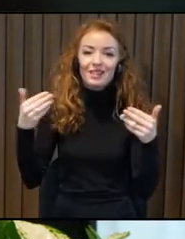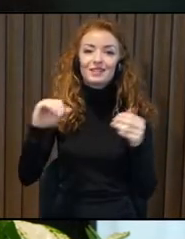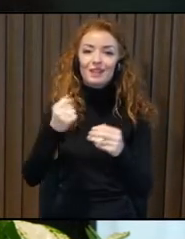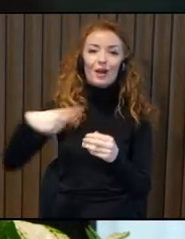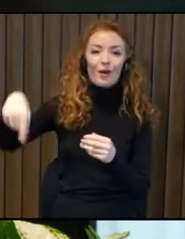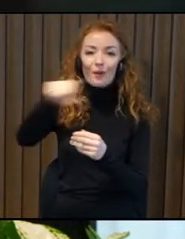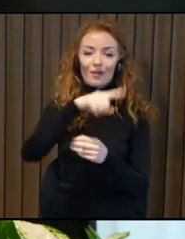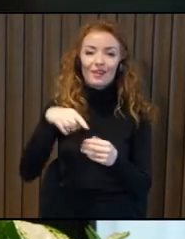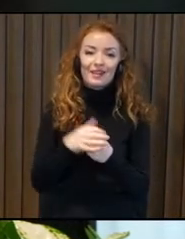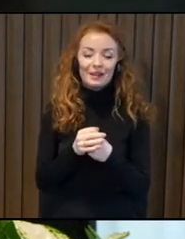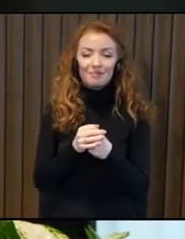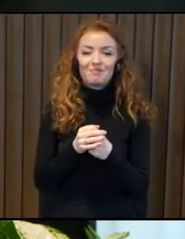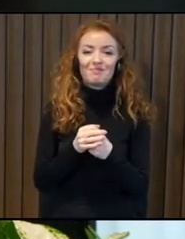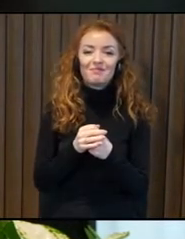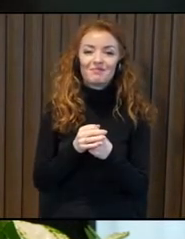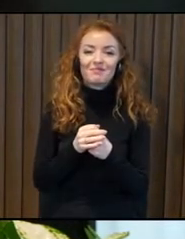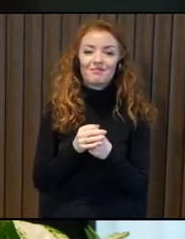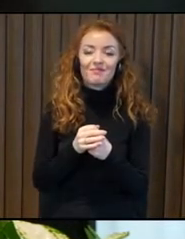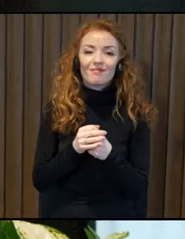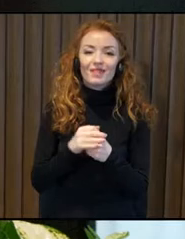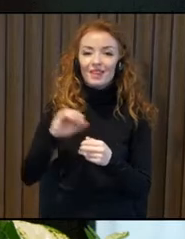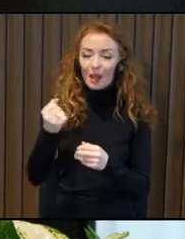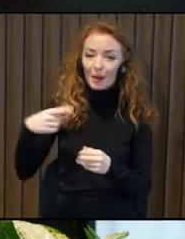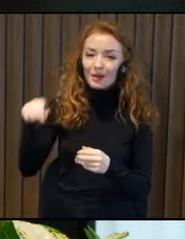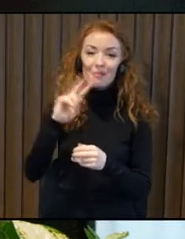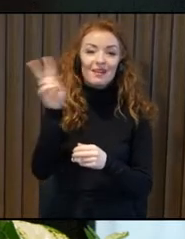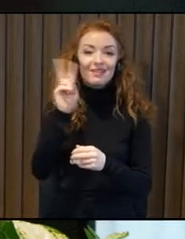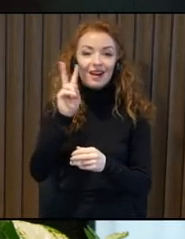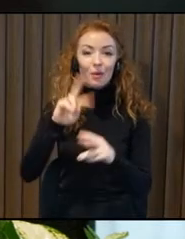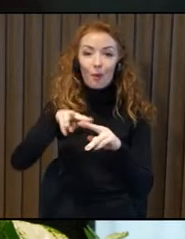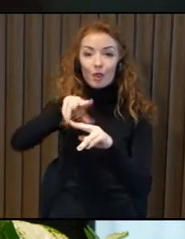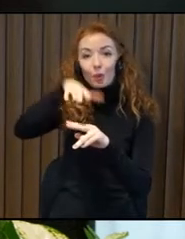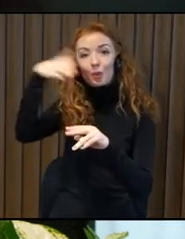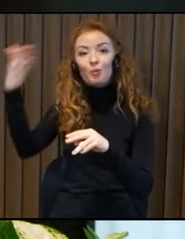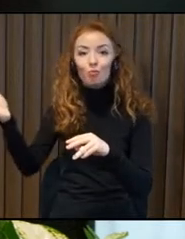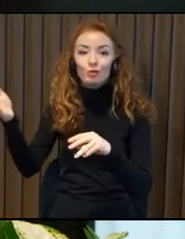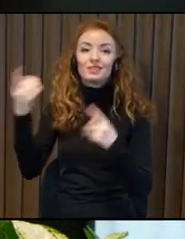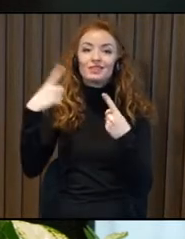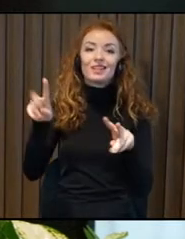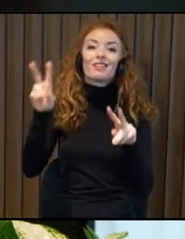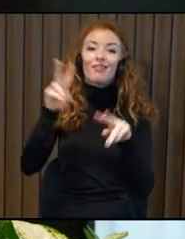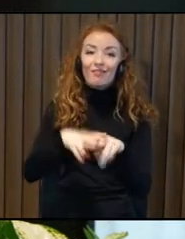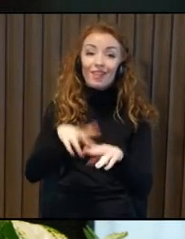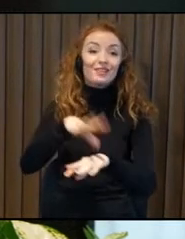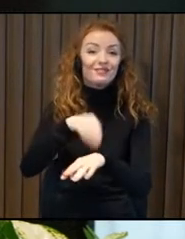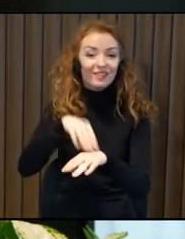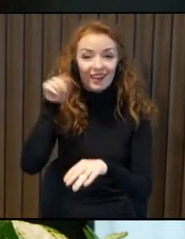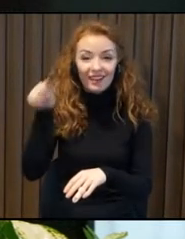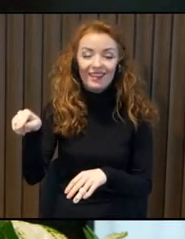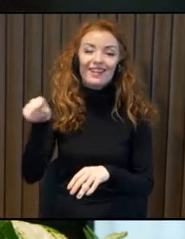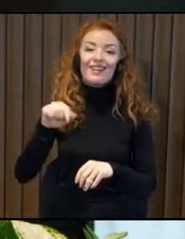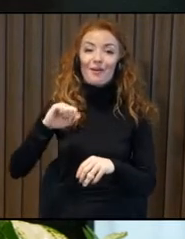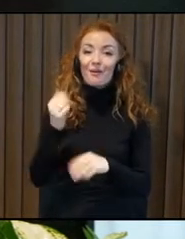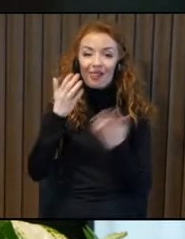sea. So this is my greeting to our good colleagues from Sweden. And both of you actually, should I